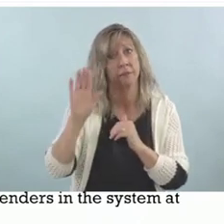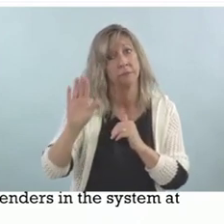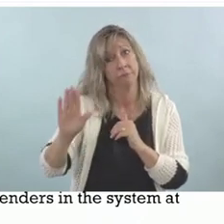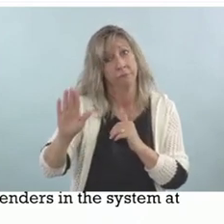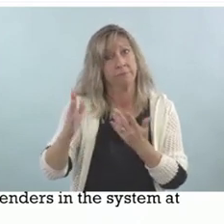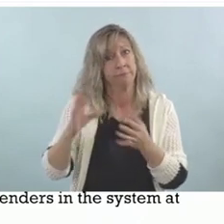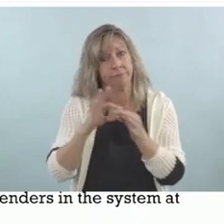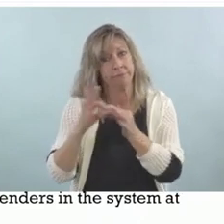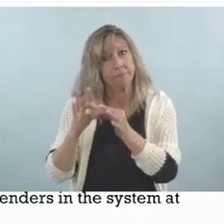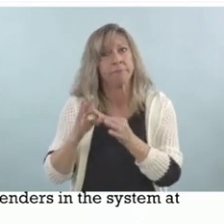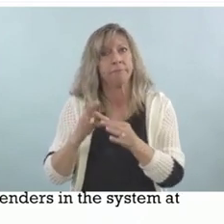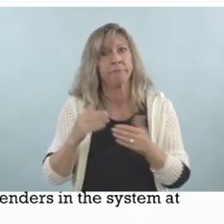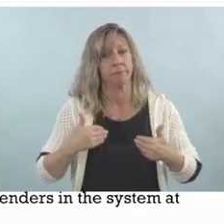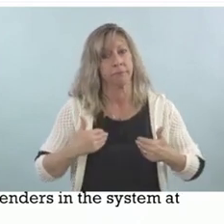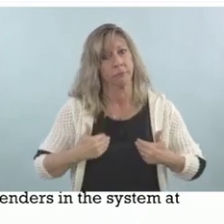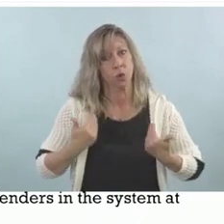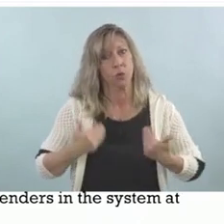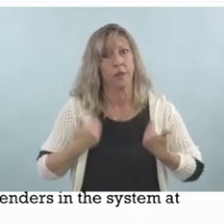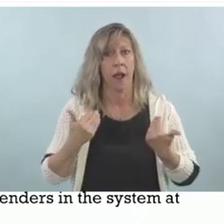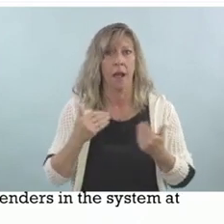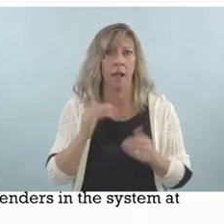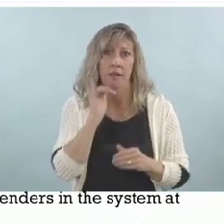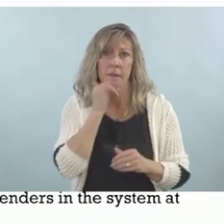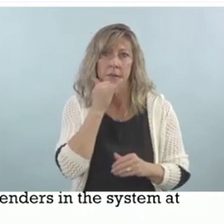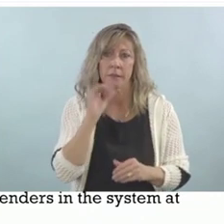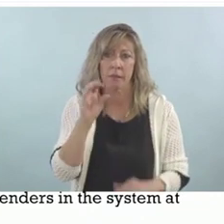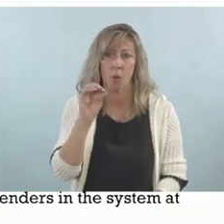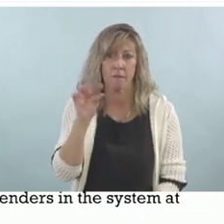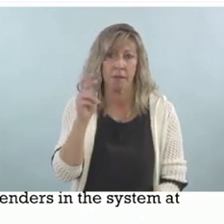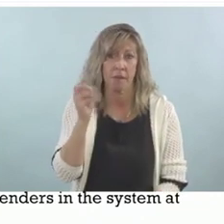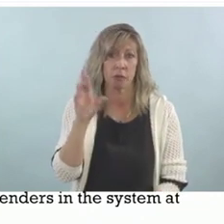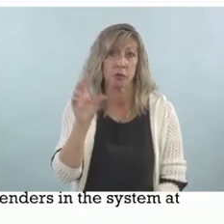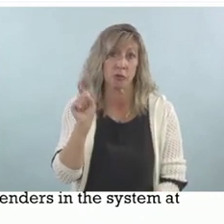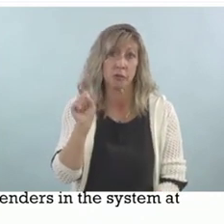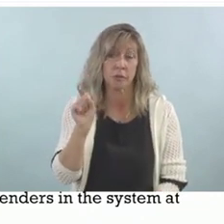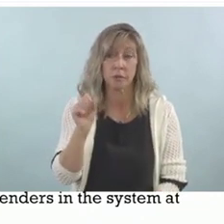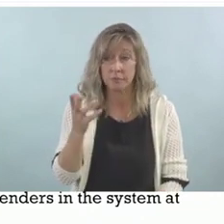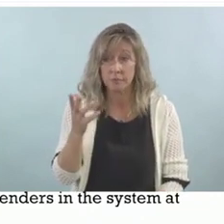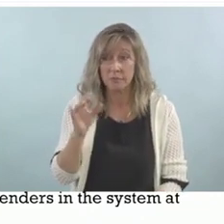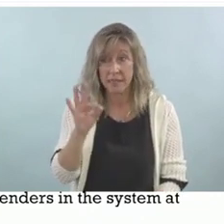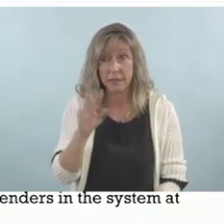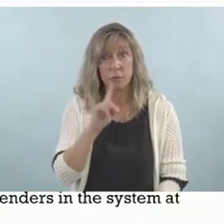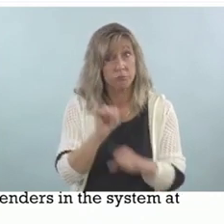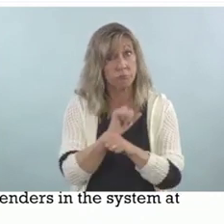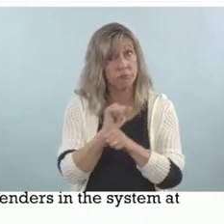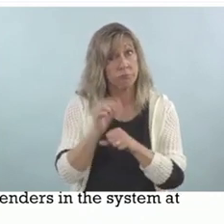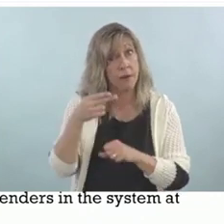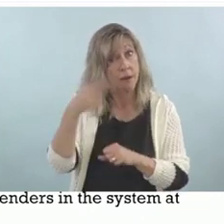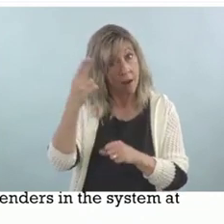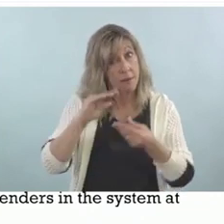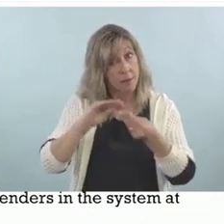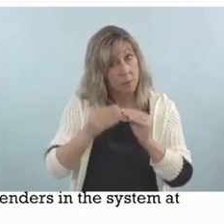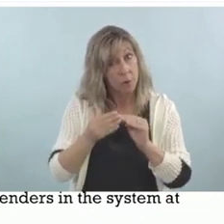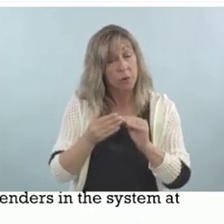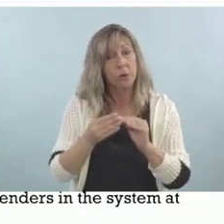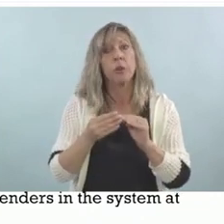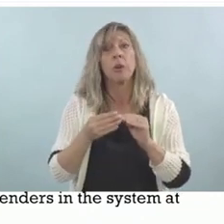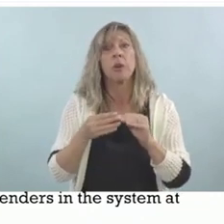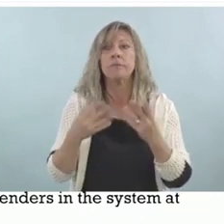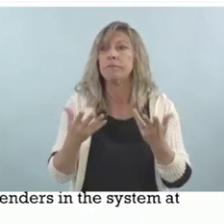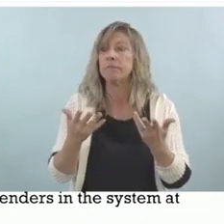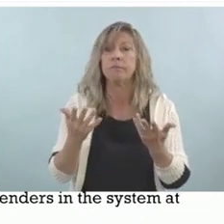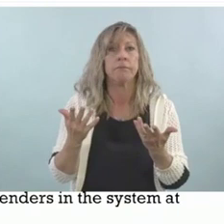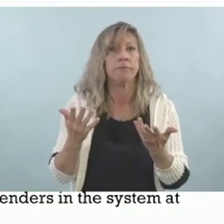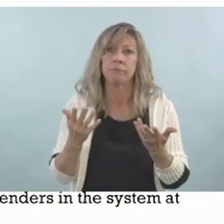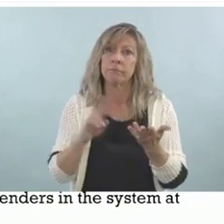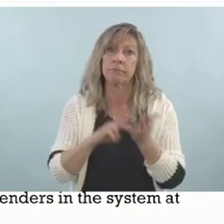But I think that if that is true, we are probably locking up a